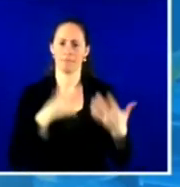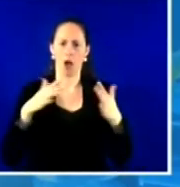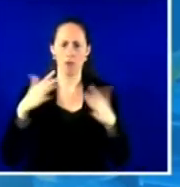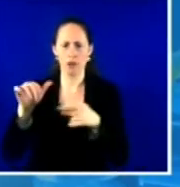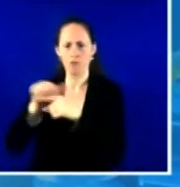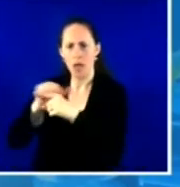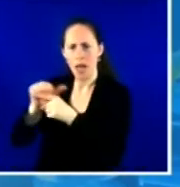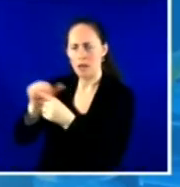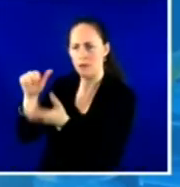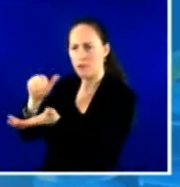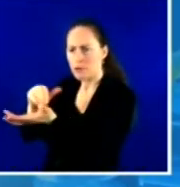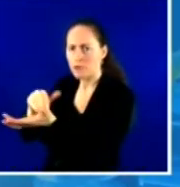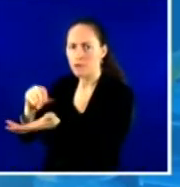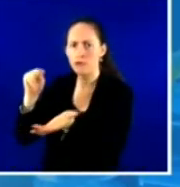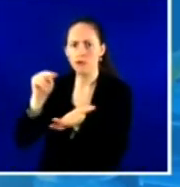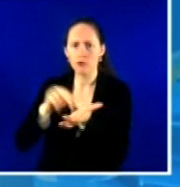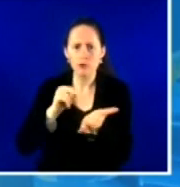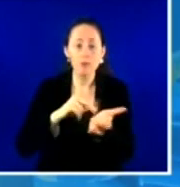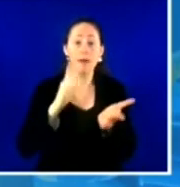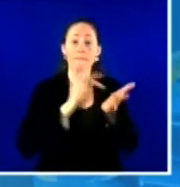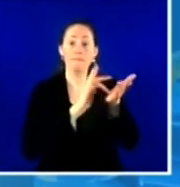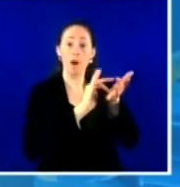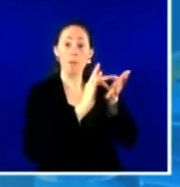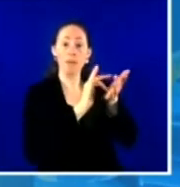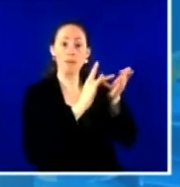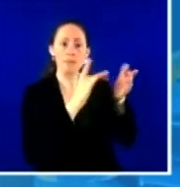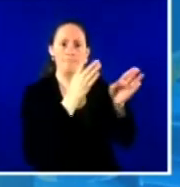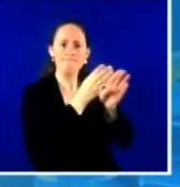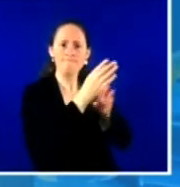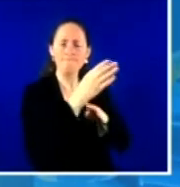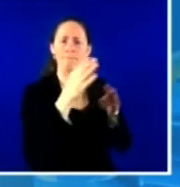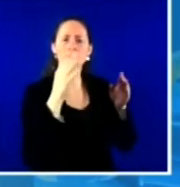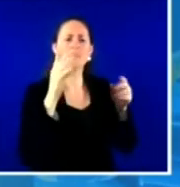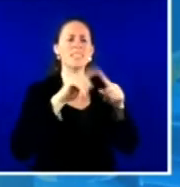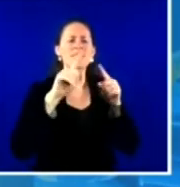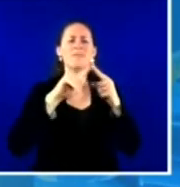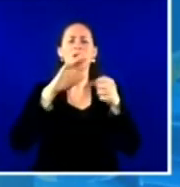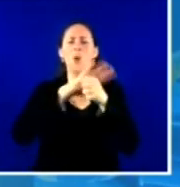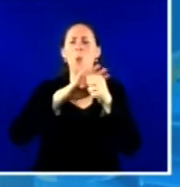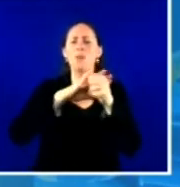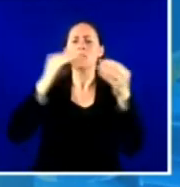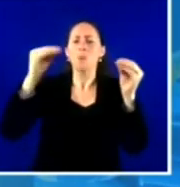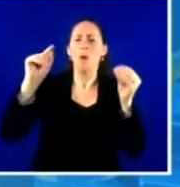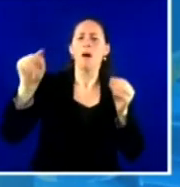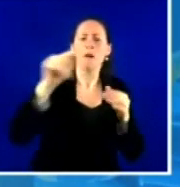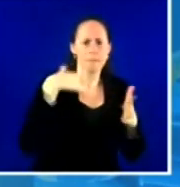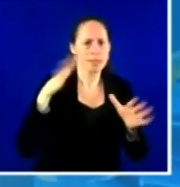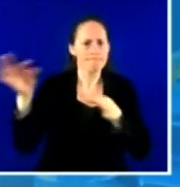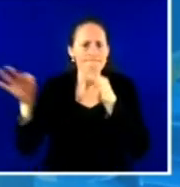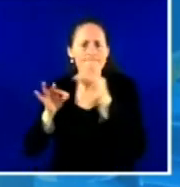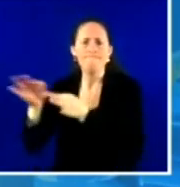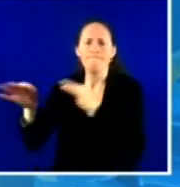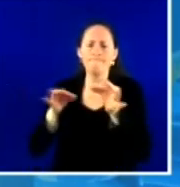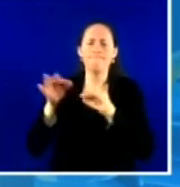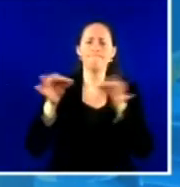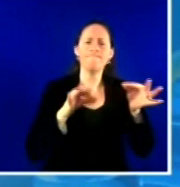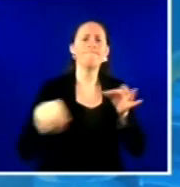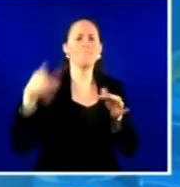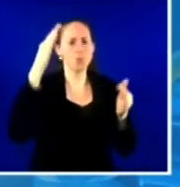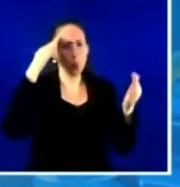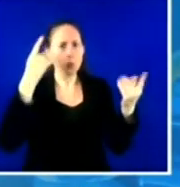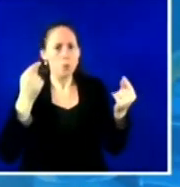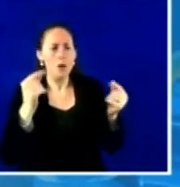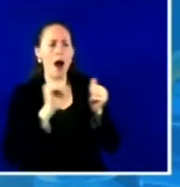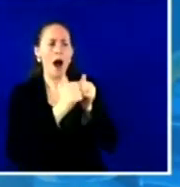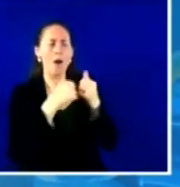pharmacists, et cetera, in those local clinics to provide those vaccines. And that is being done and has been very